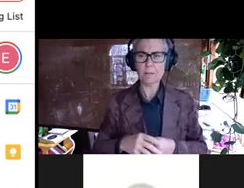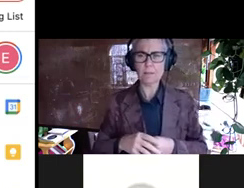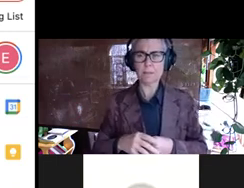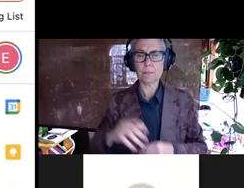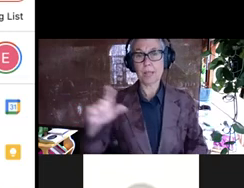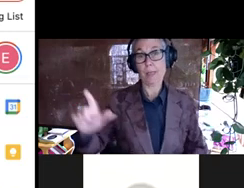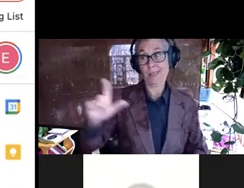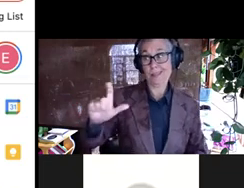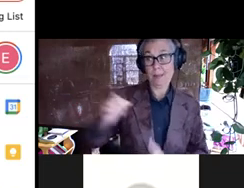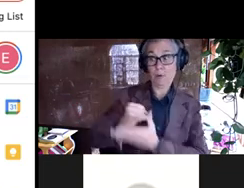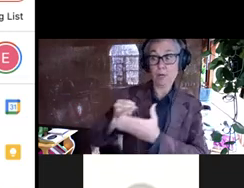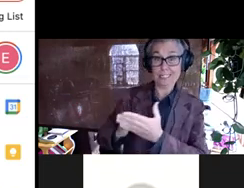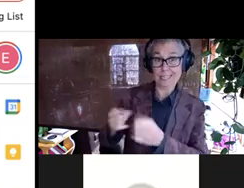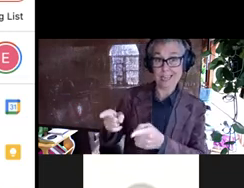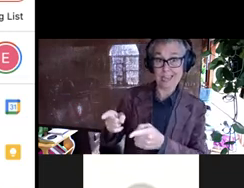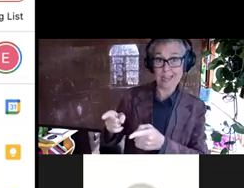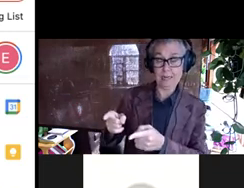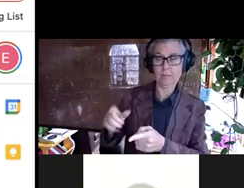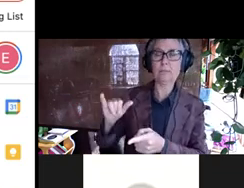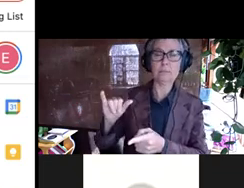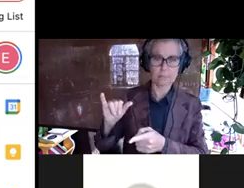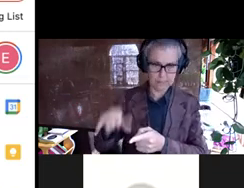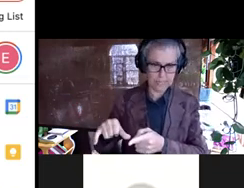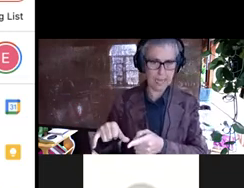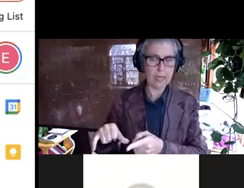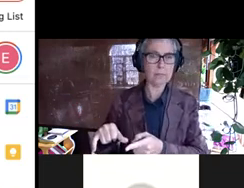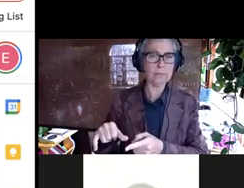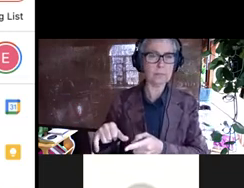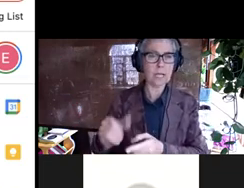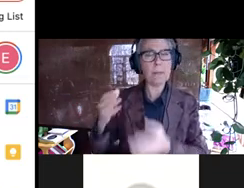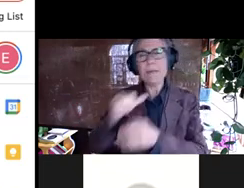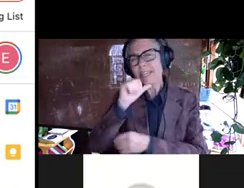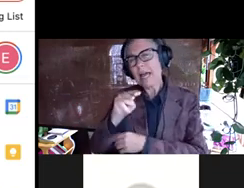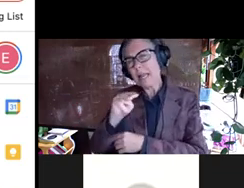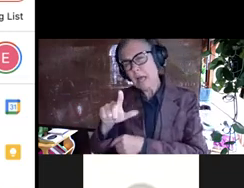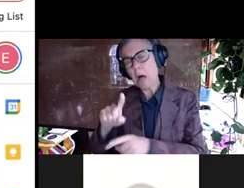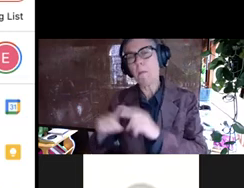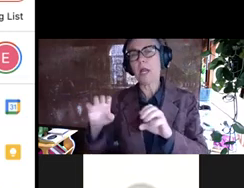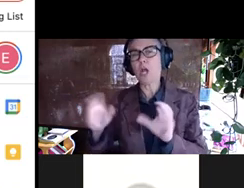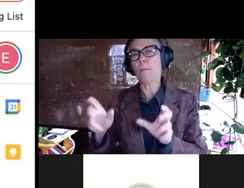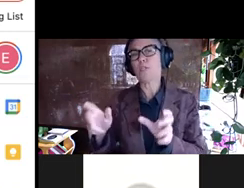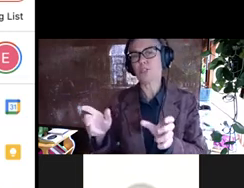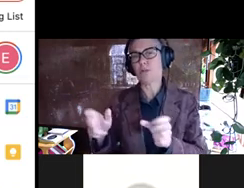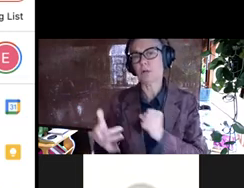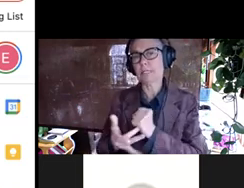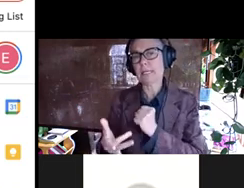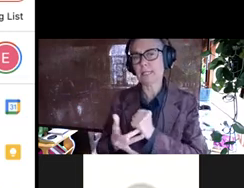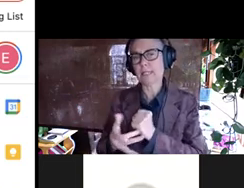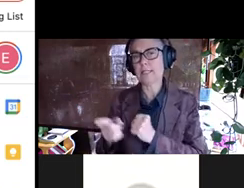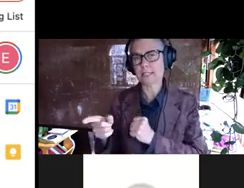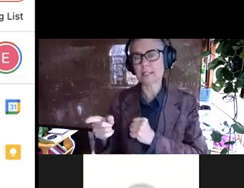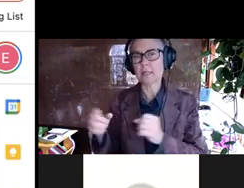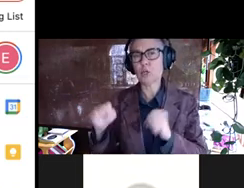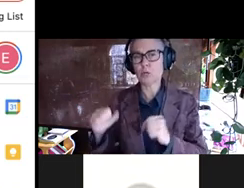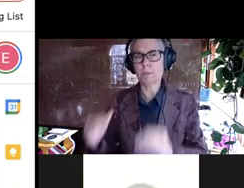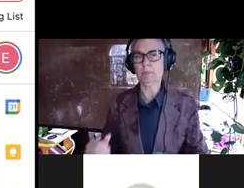of library design step, um, that's somewhere where perhaps not machine learning, but like computational techniques could be much